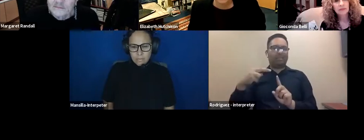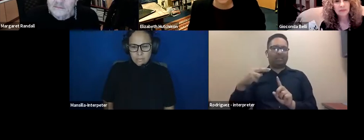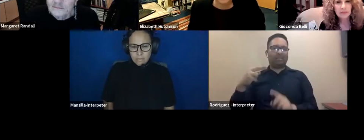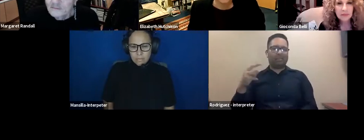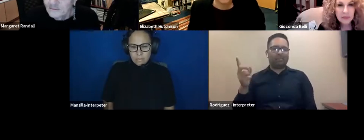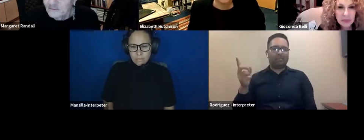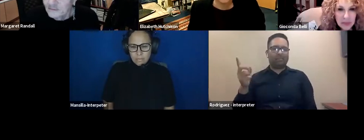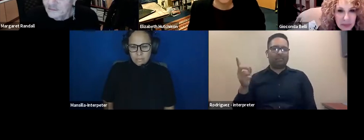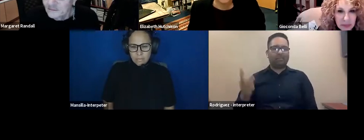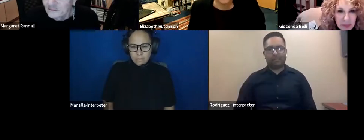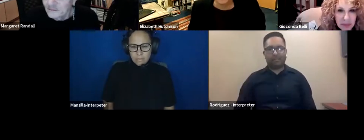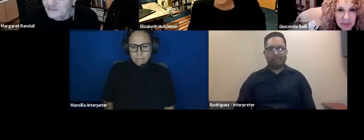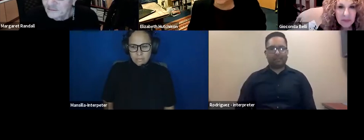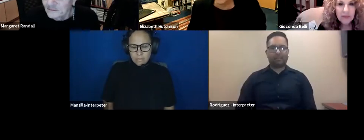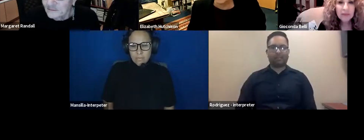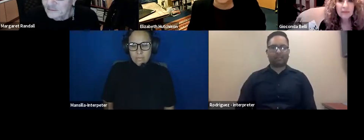Yeah.